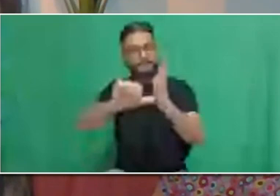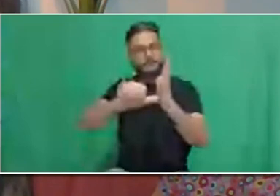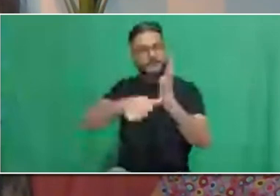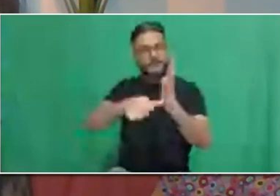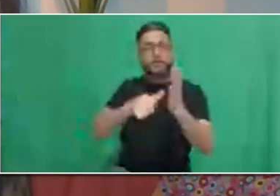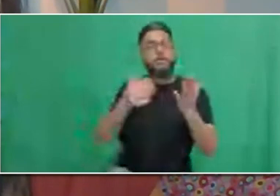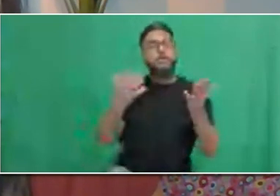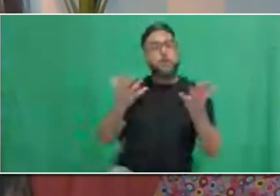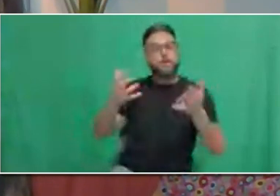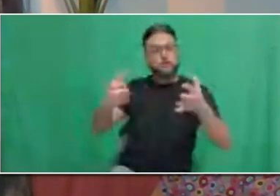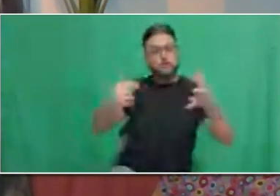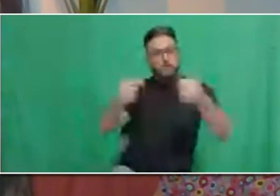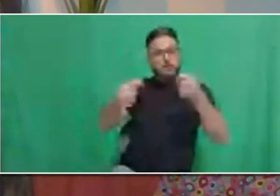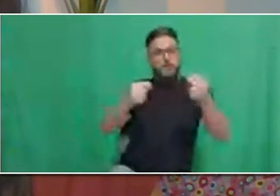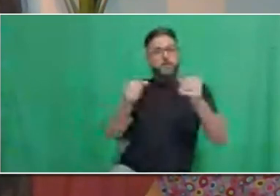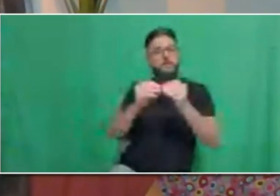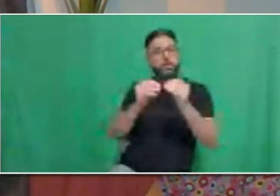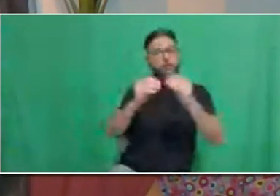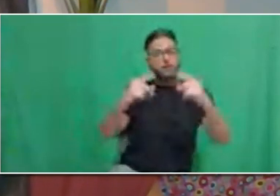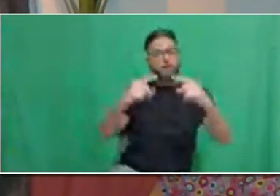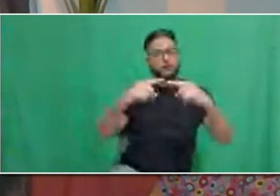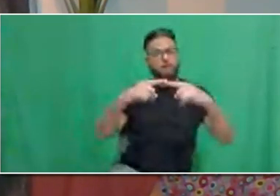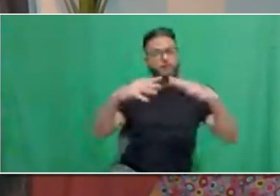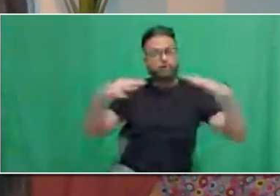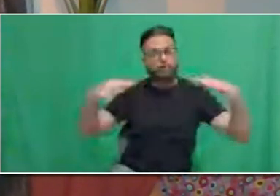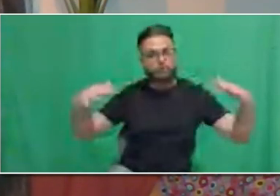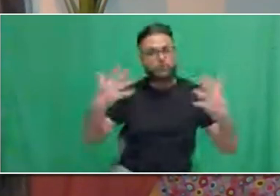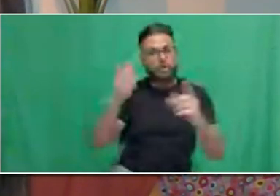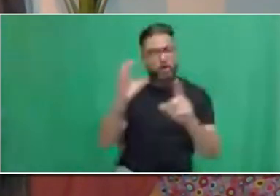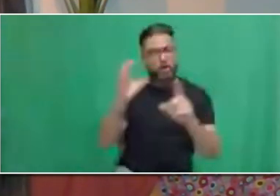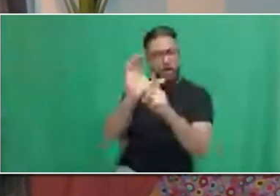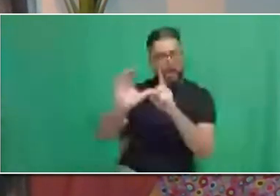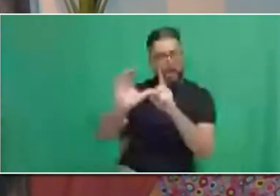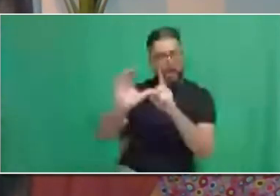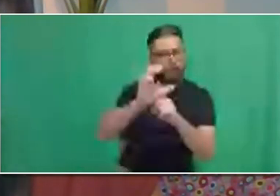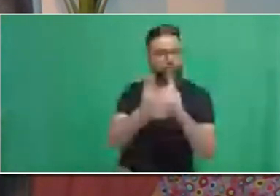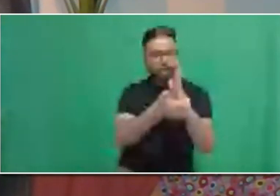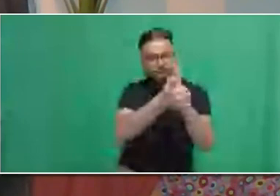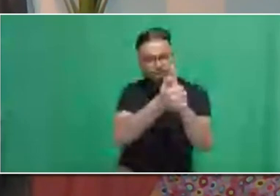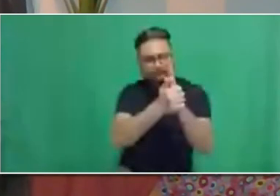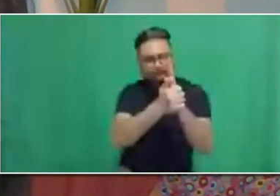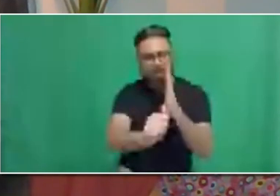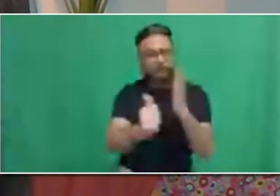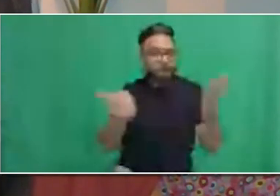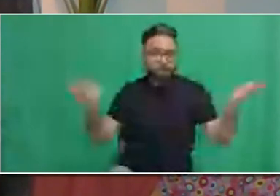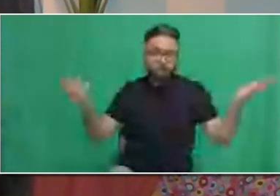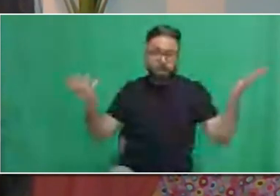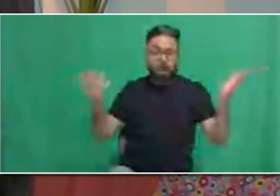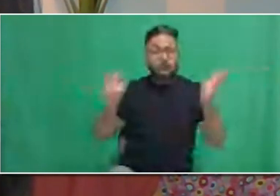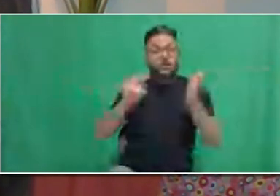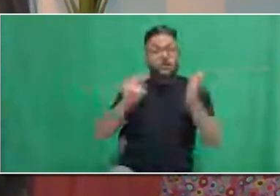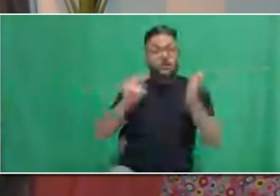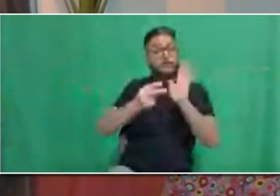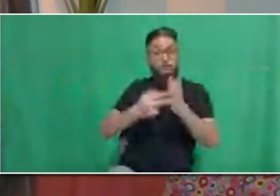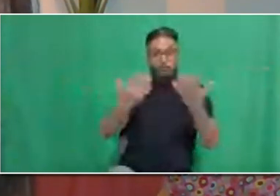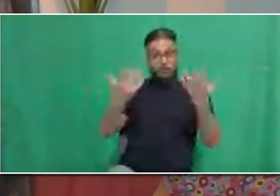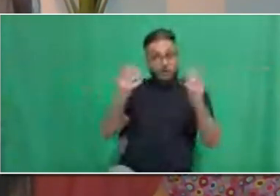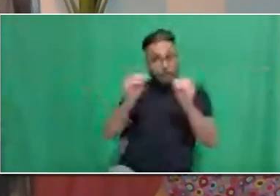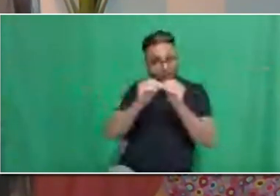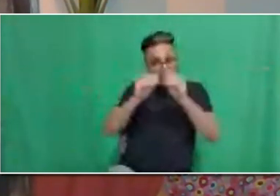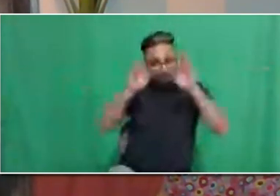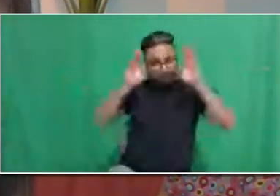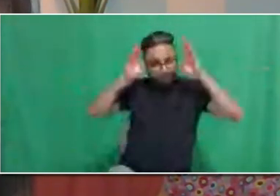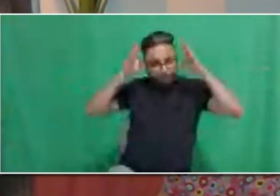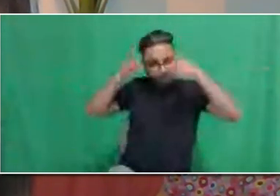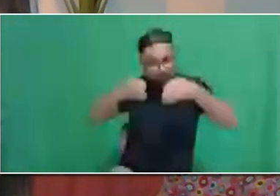And that includes people from all demographics, including gender, race, education, and age groups. We have a